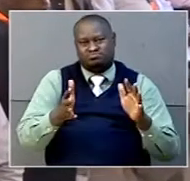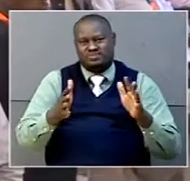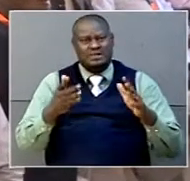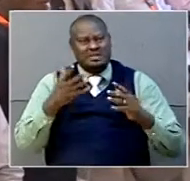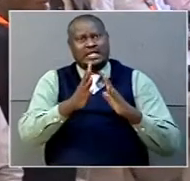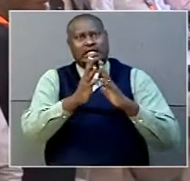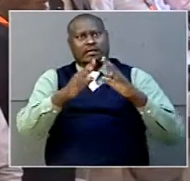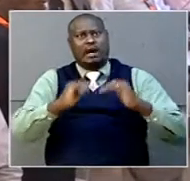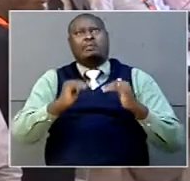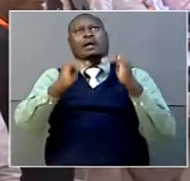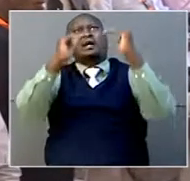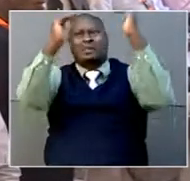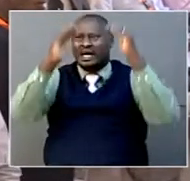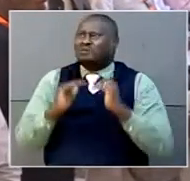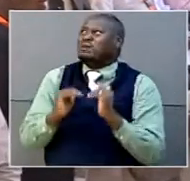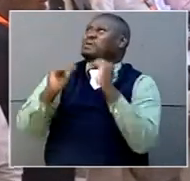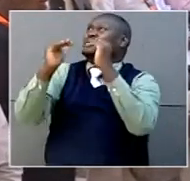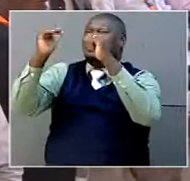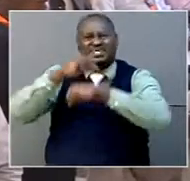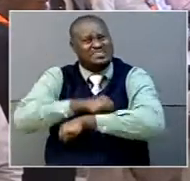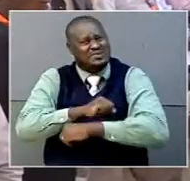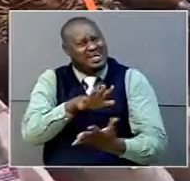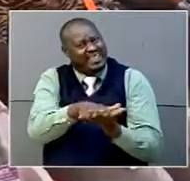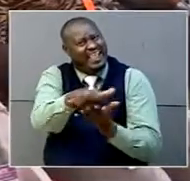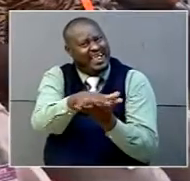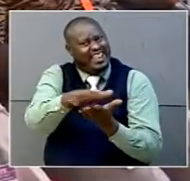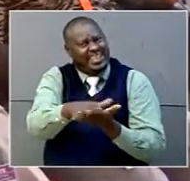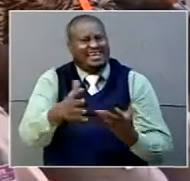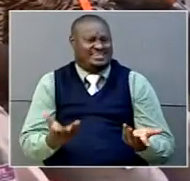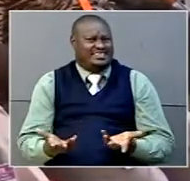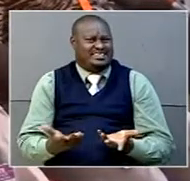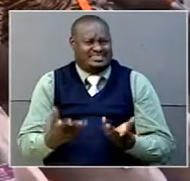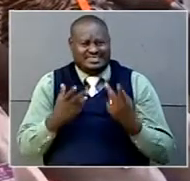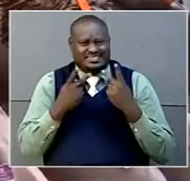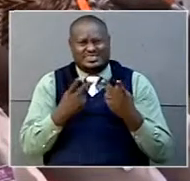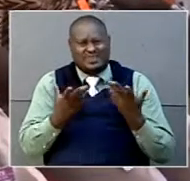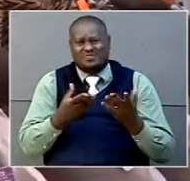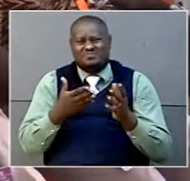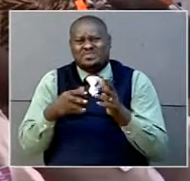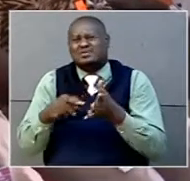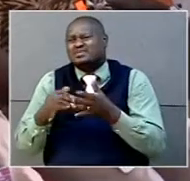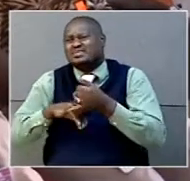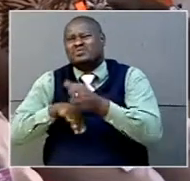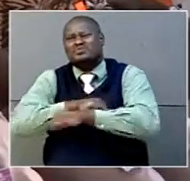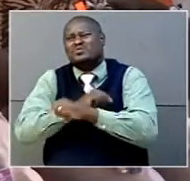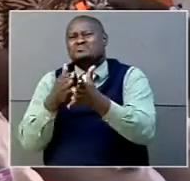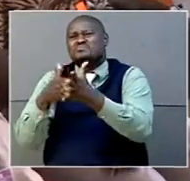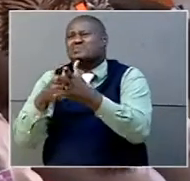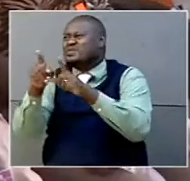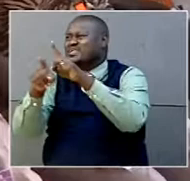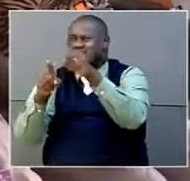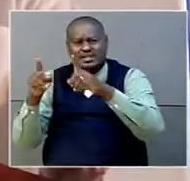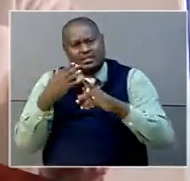expensive storied buildings that take a lot of money and lead to hindrances of building new secondary schools in other